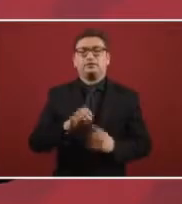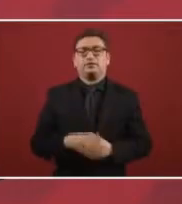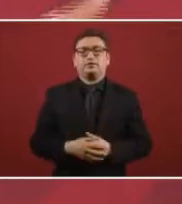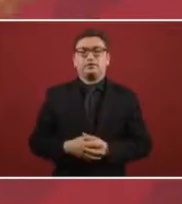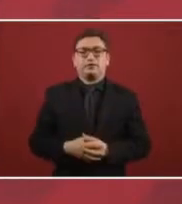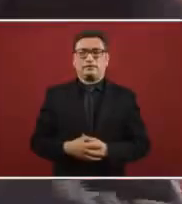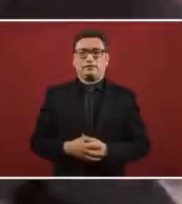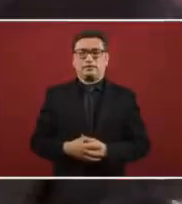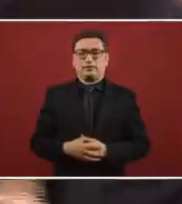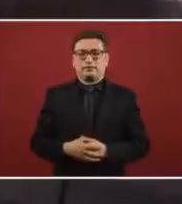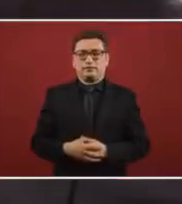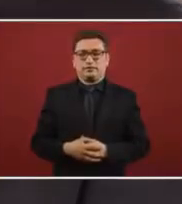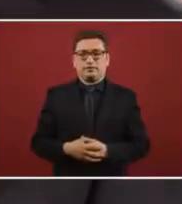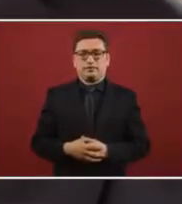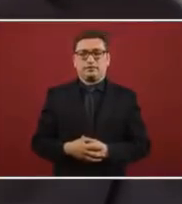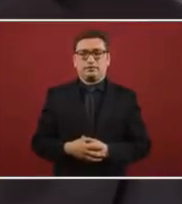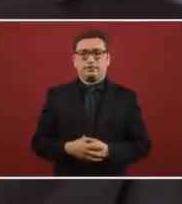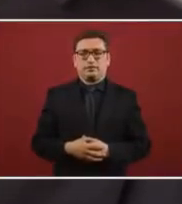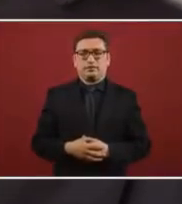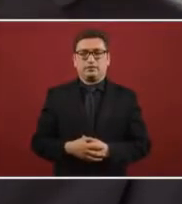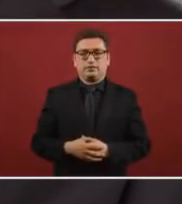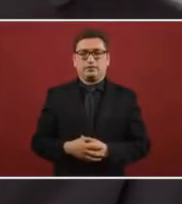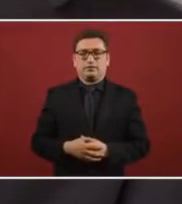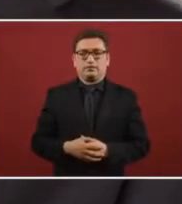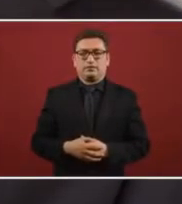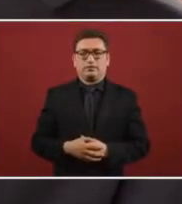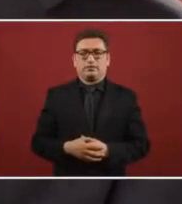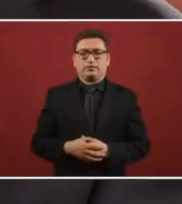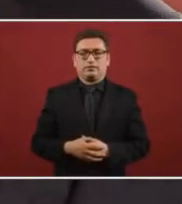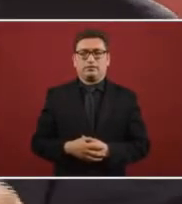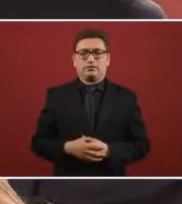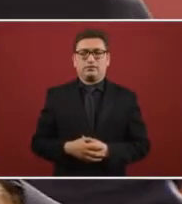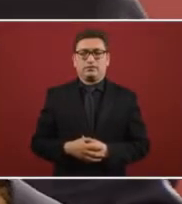there's a program that we're working on